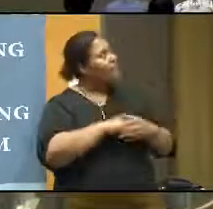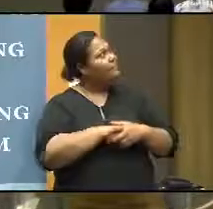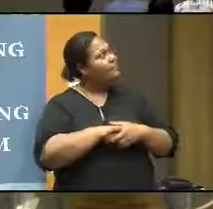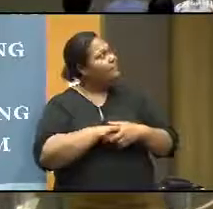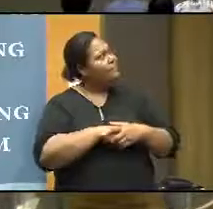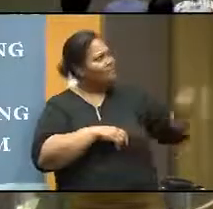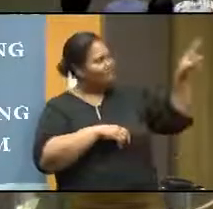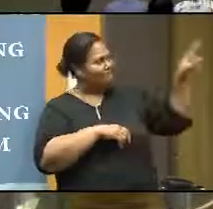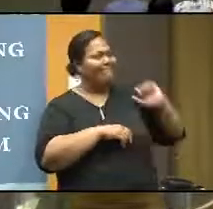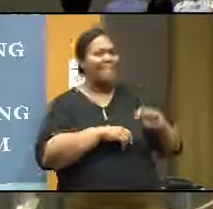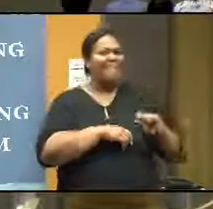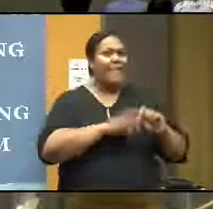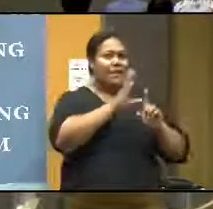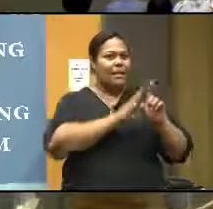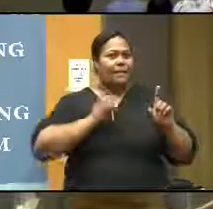Okay.